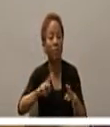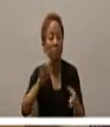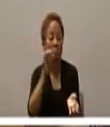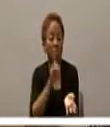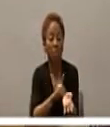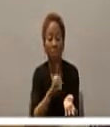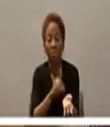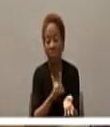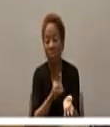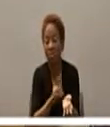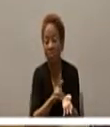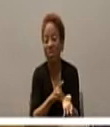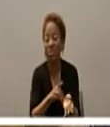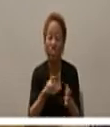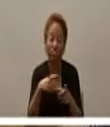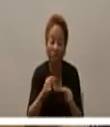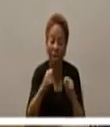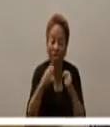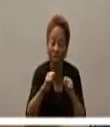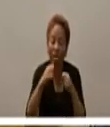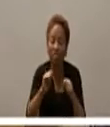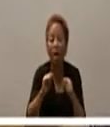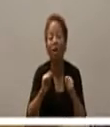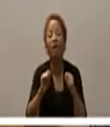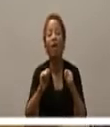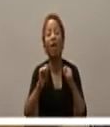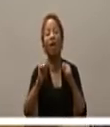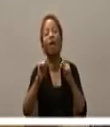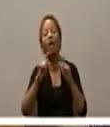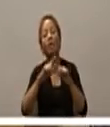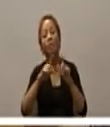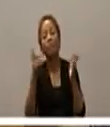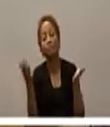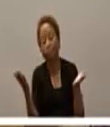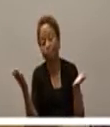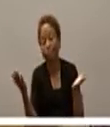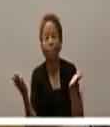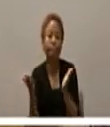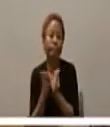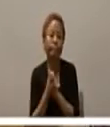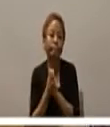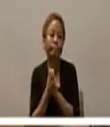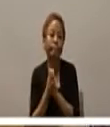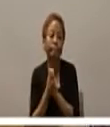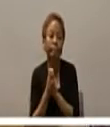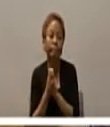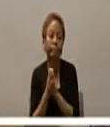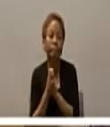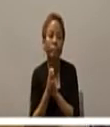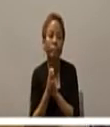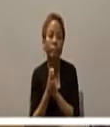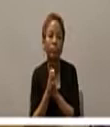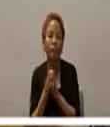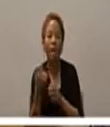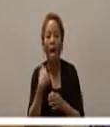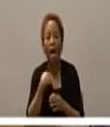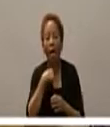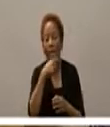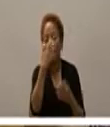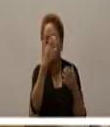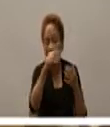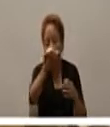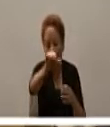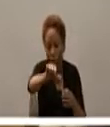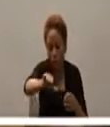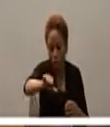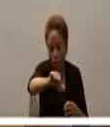done the best that they could and then we came out and I was asking this this